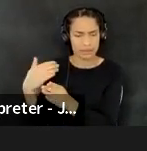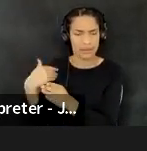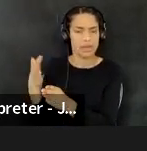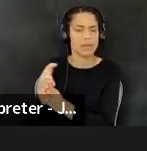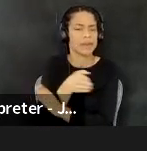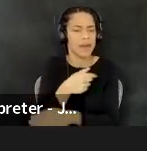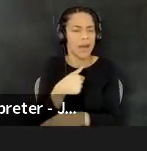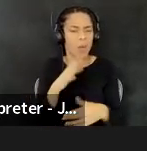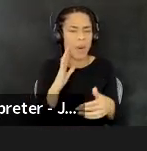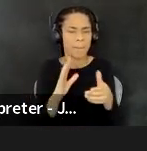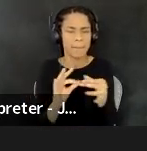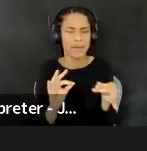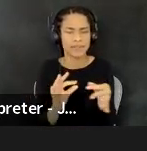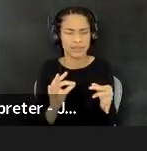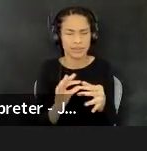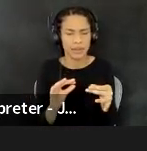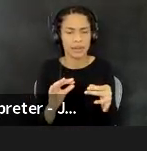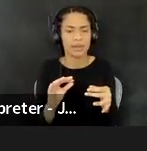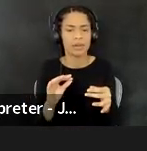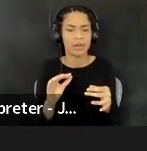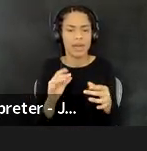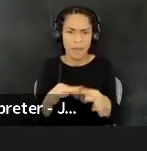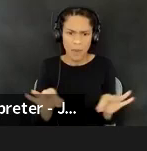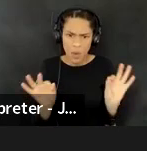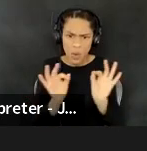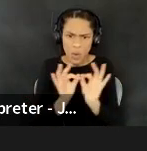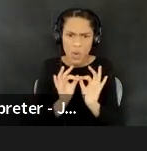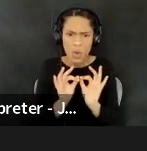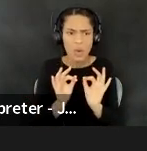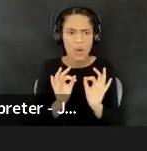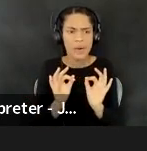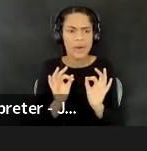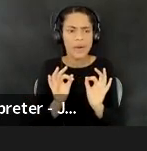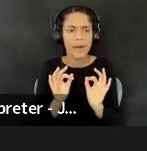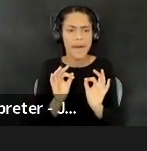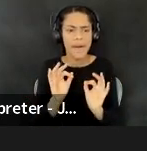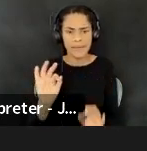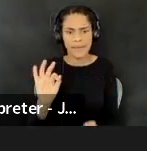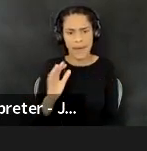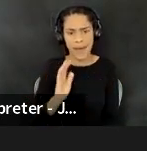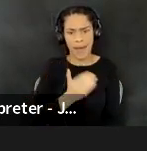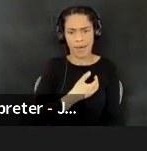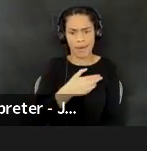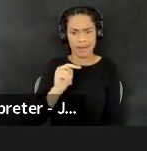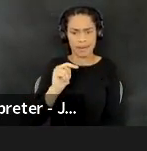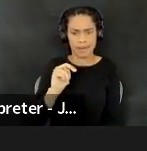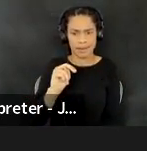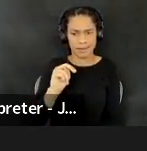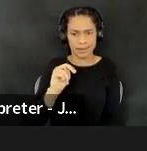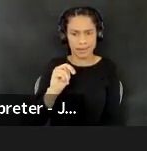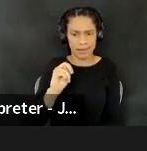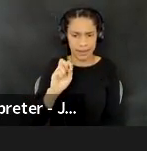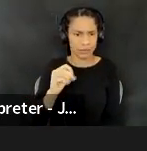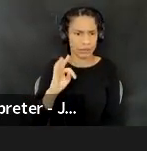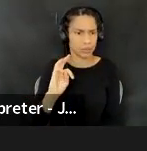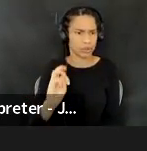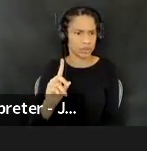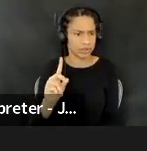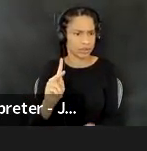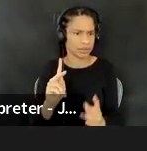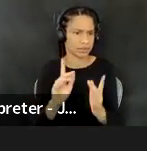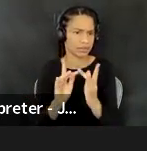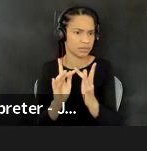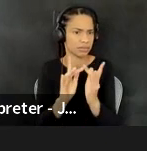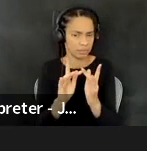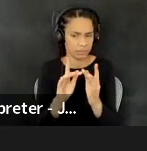underscore, uh, the importance of what our, uh, network track had to say. About the decal work that we were doing.